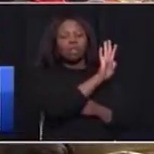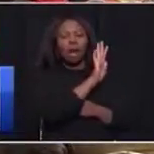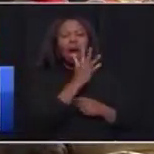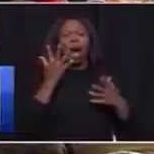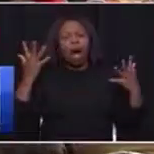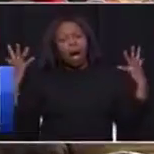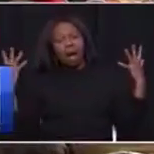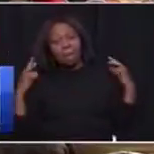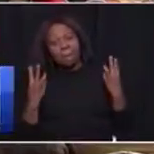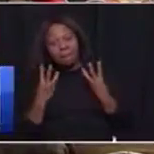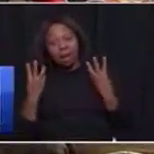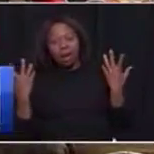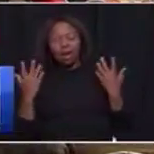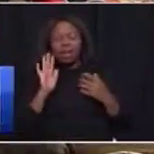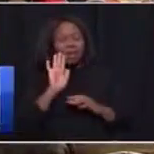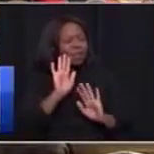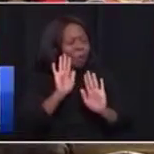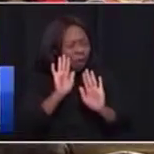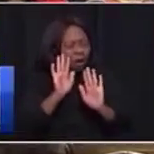now listen to me